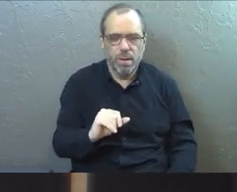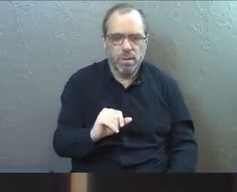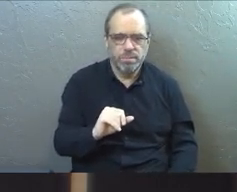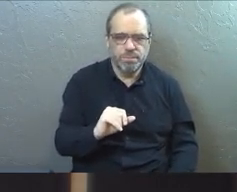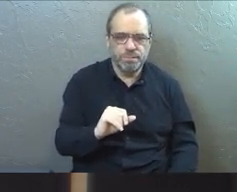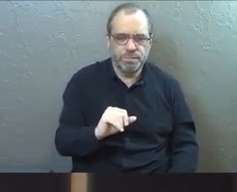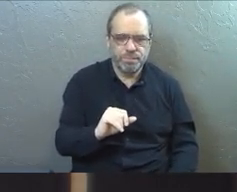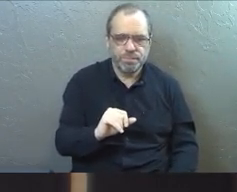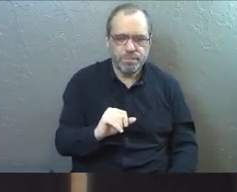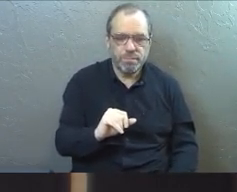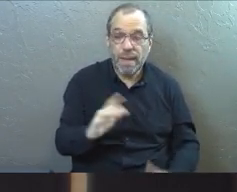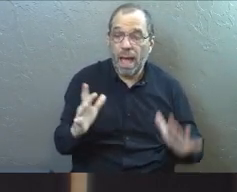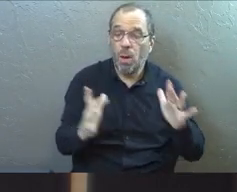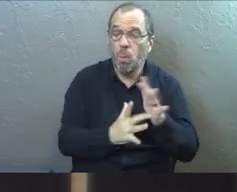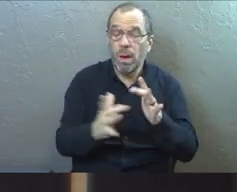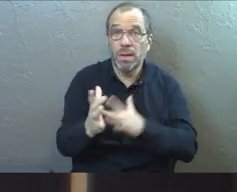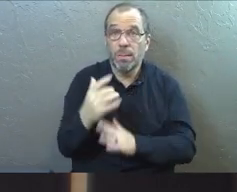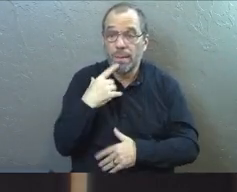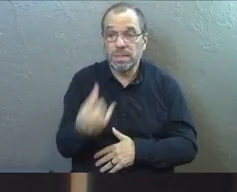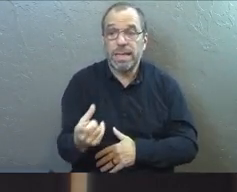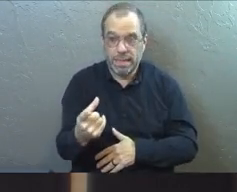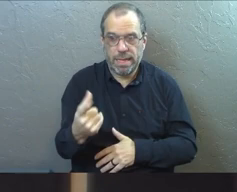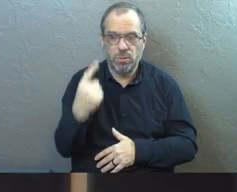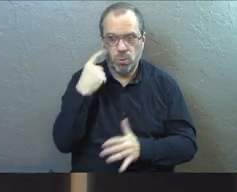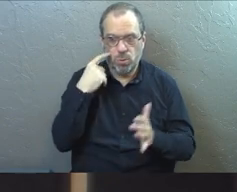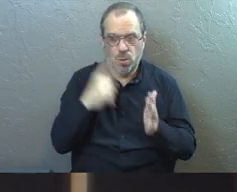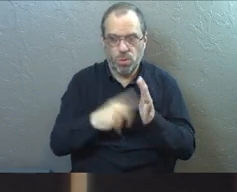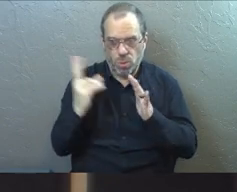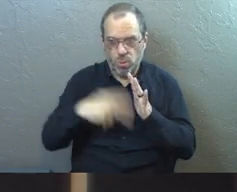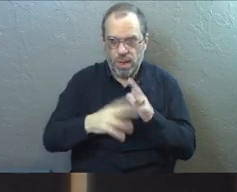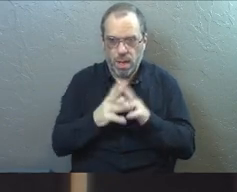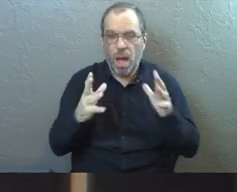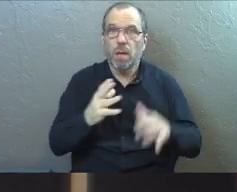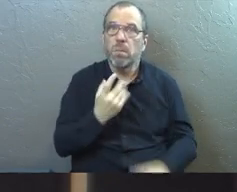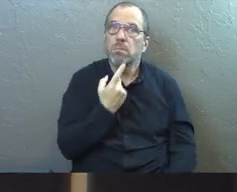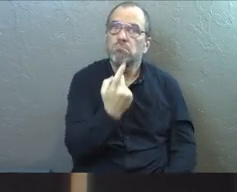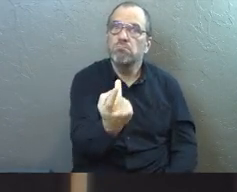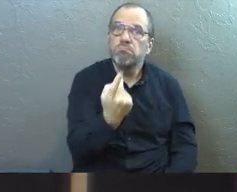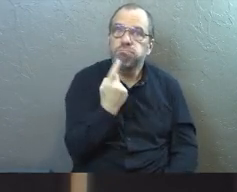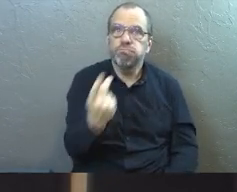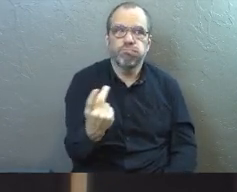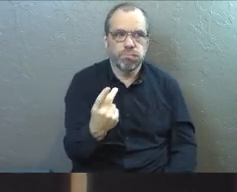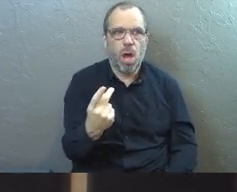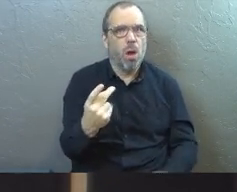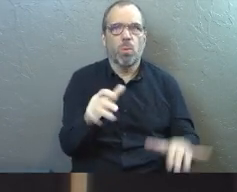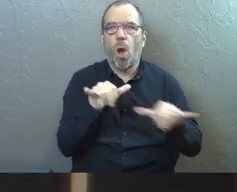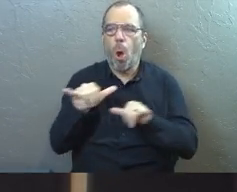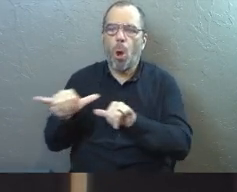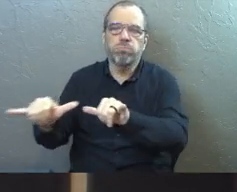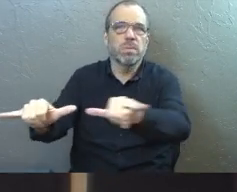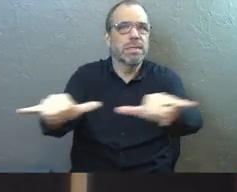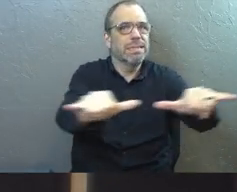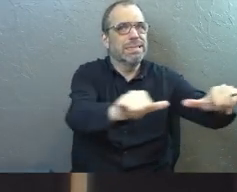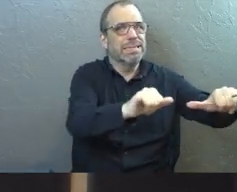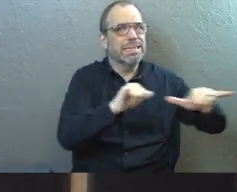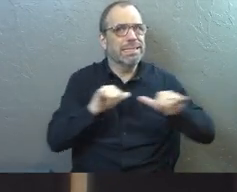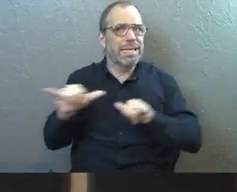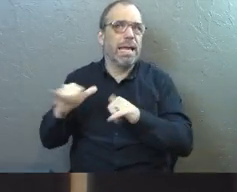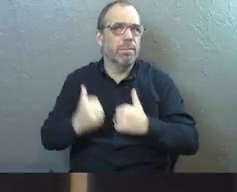elements of scripture, one of the things that comes up over and over again is that all of us are on this level playing field in our life.